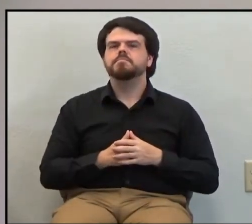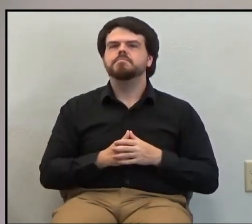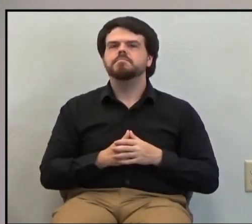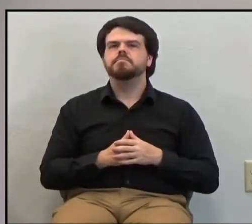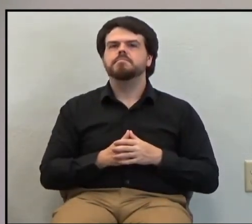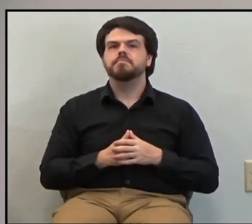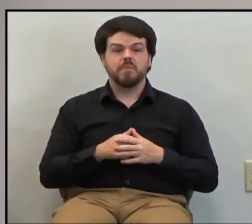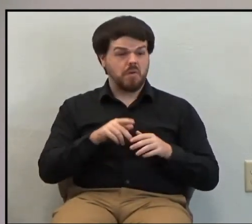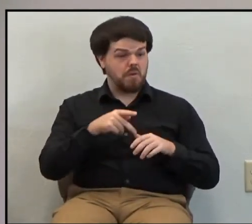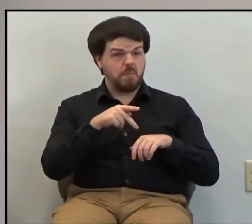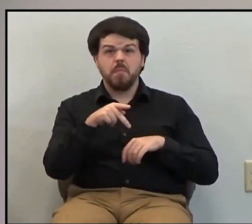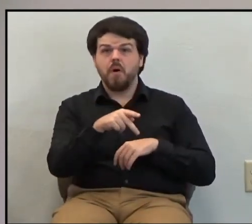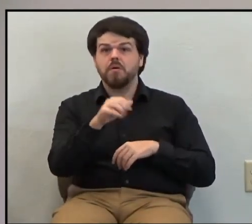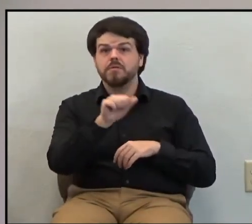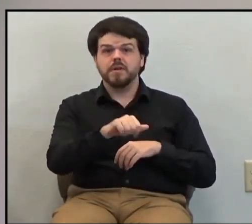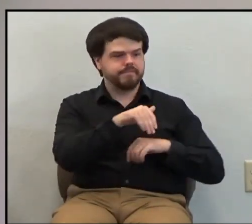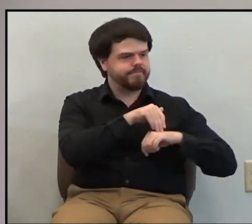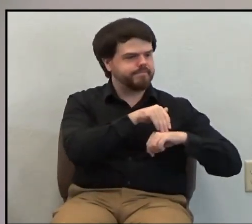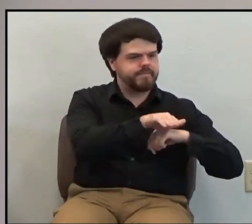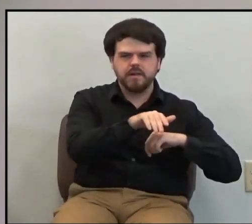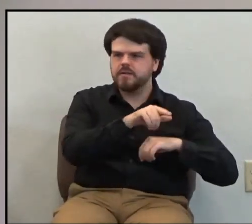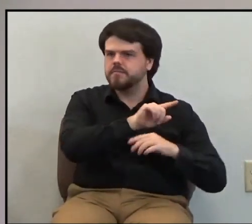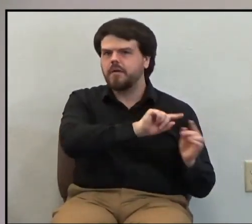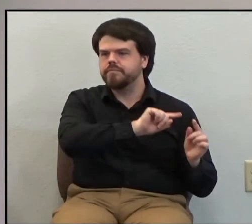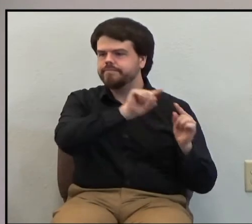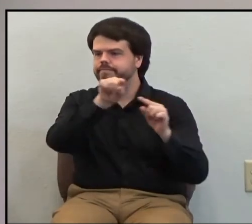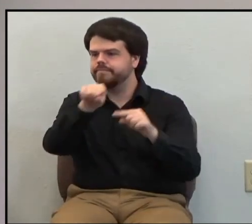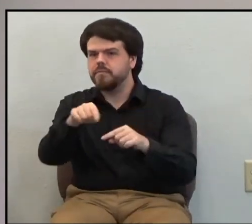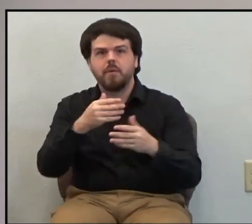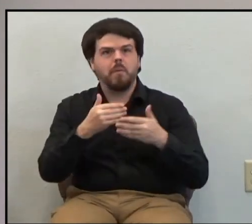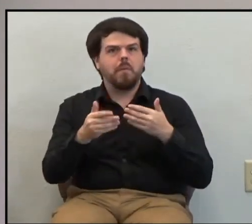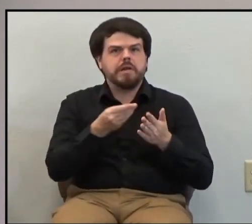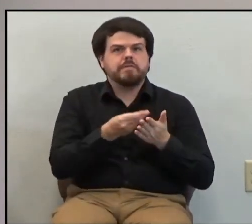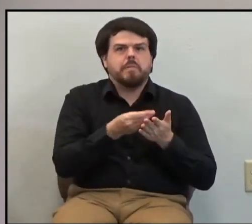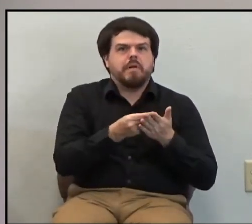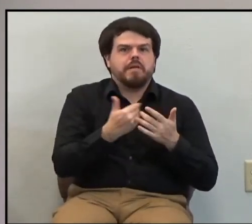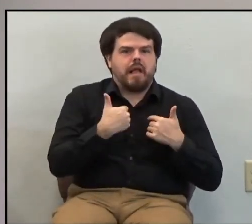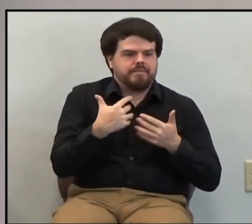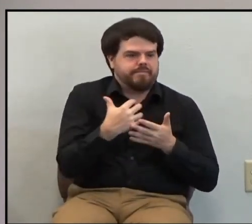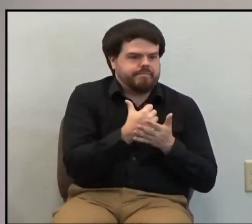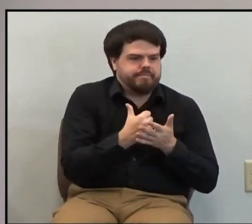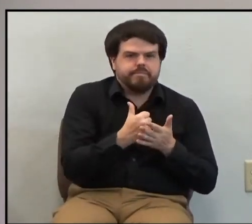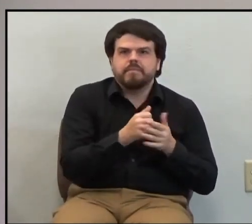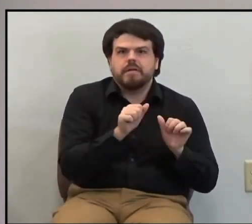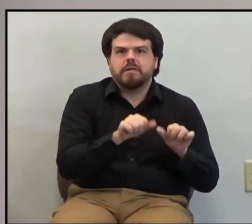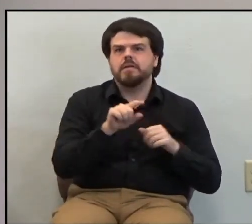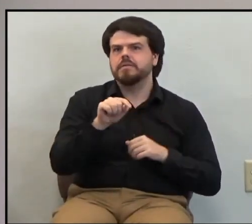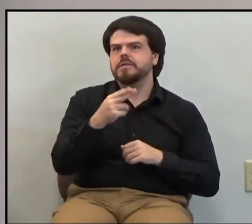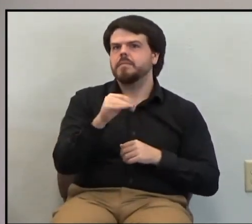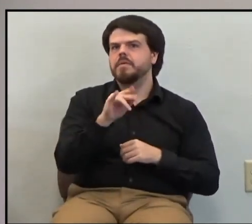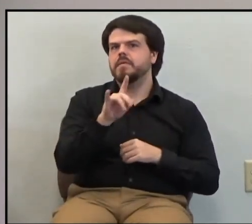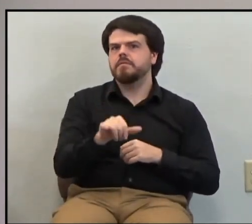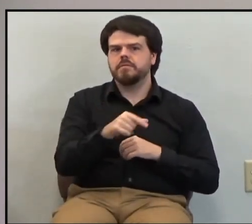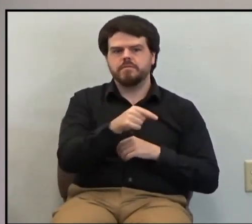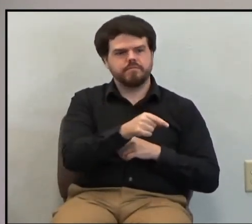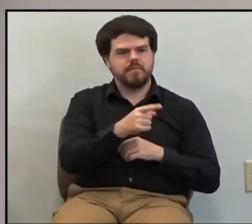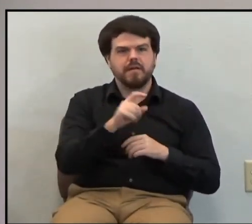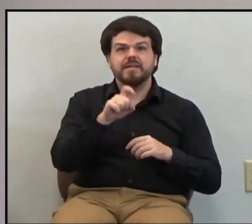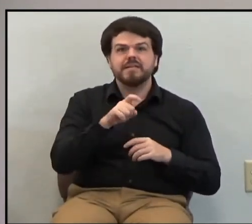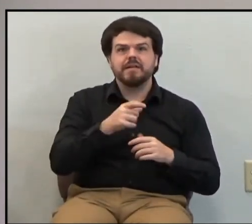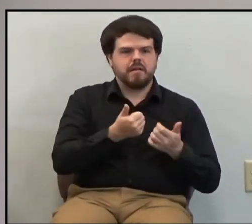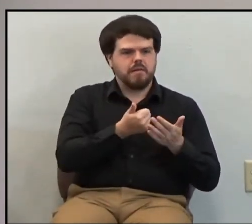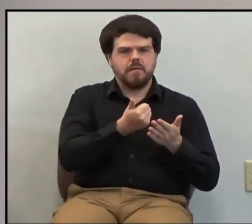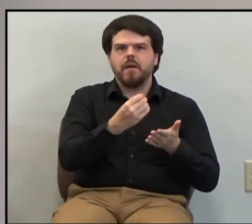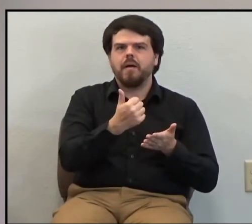send him from Ephesus with maybe what little money the church could give him. Perhaps Timothy had to fund